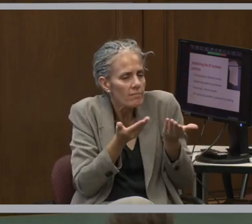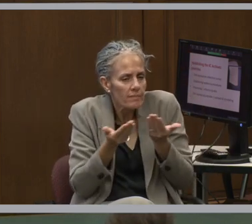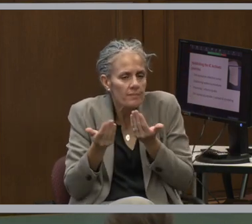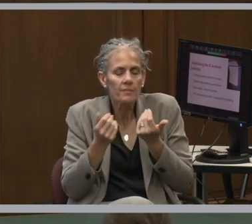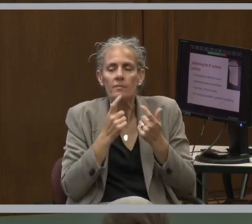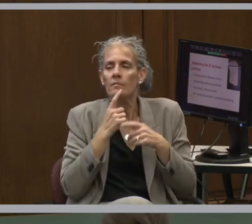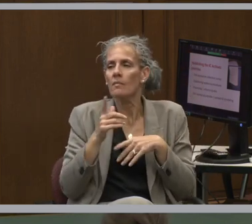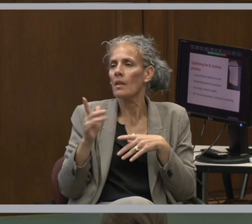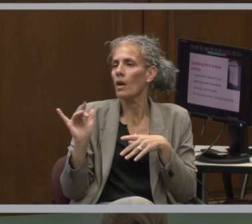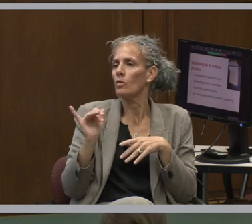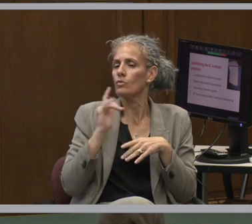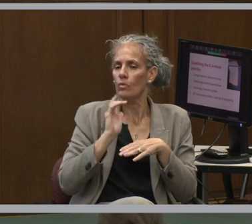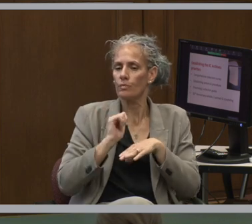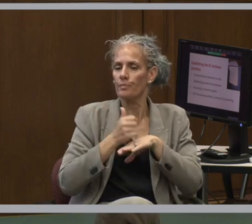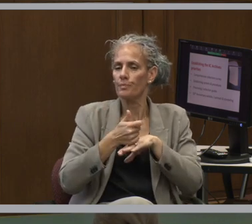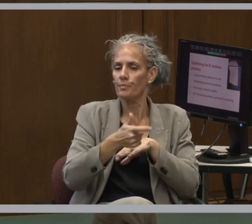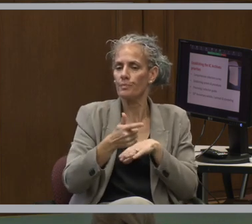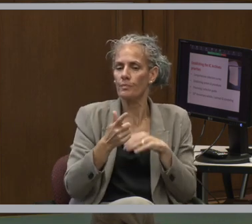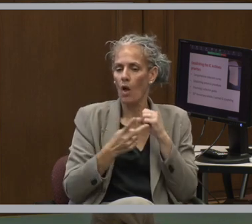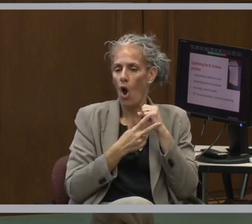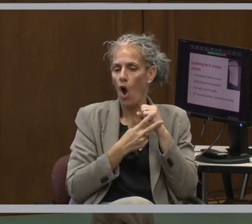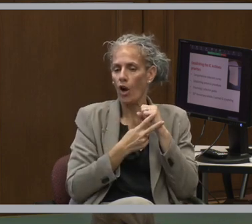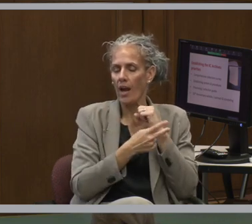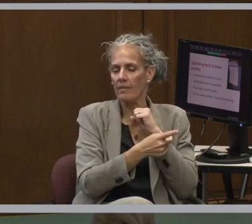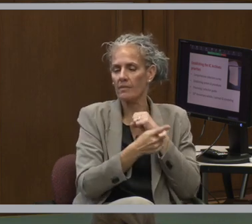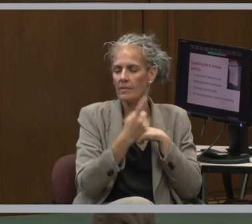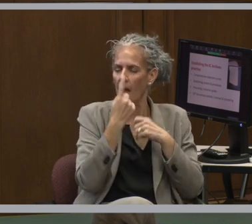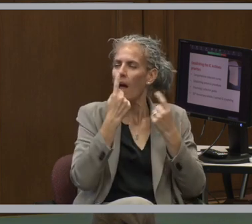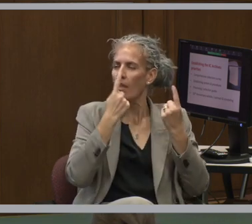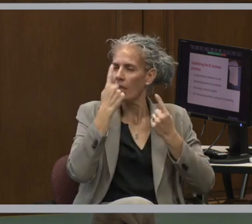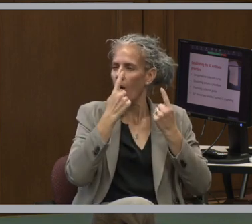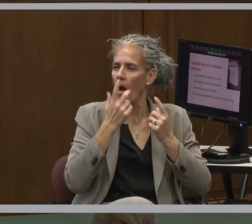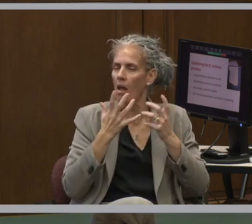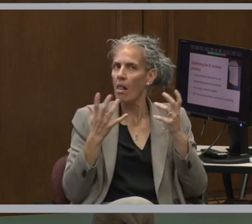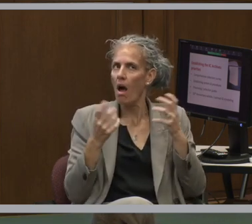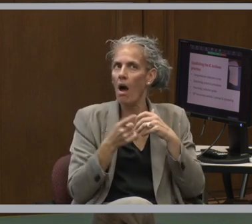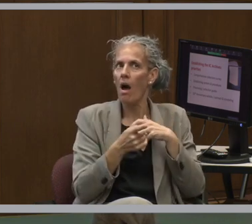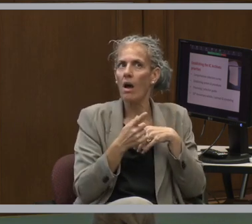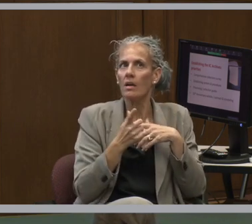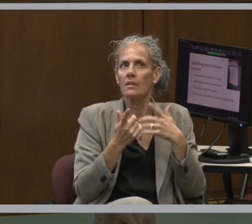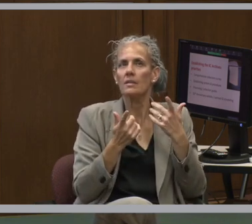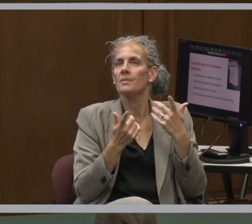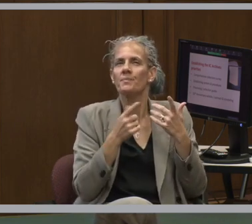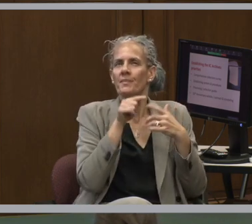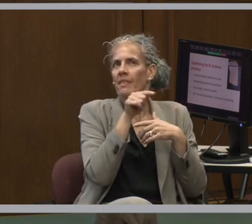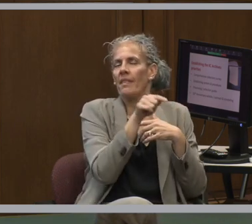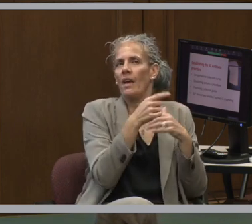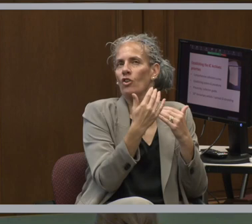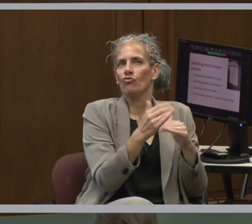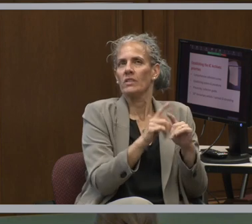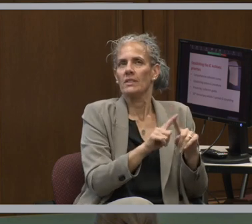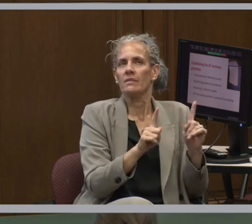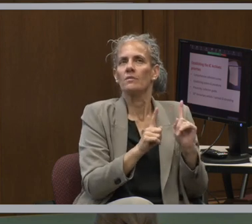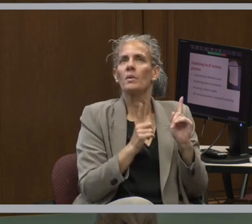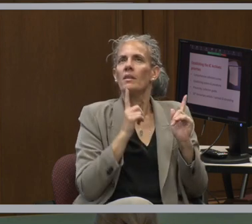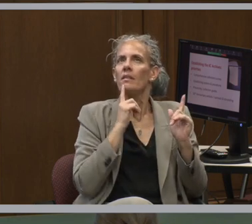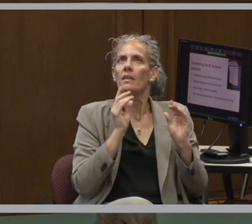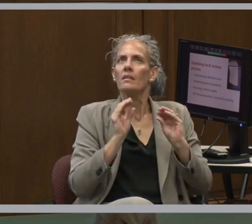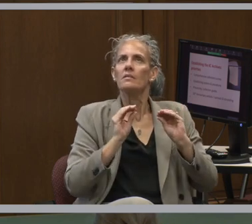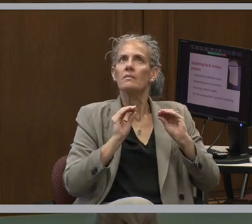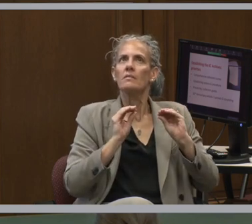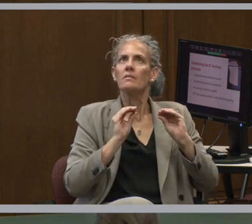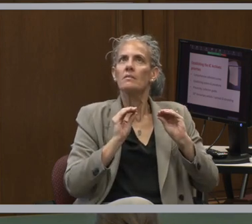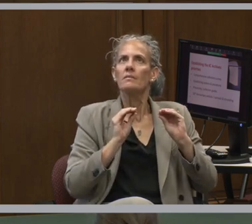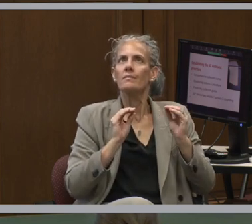also established an archives and something that I thought a lot about there, even though the constraints were different, was there's no use